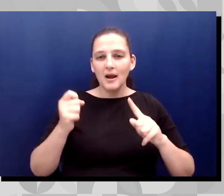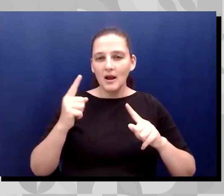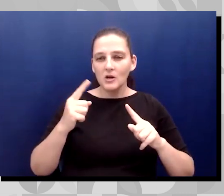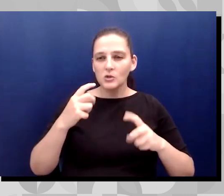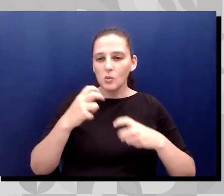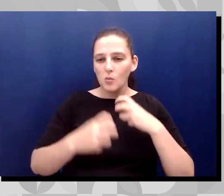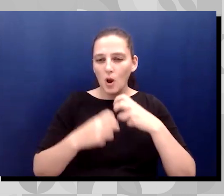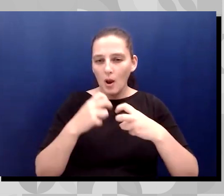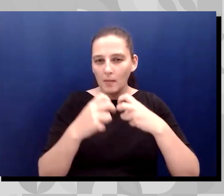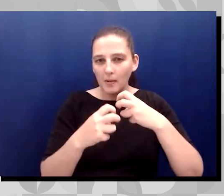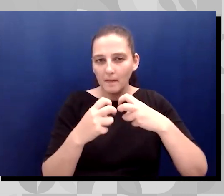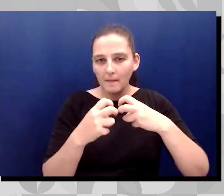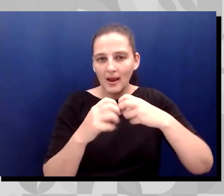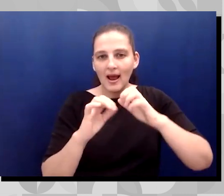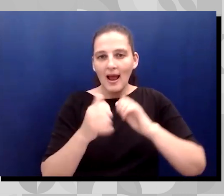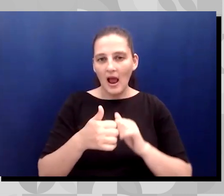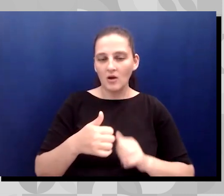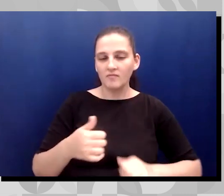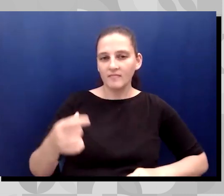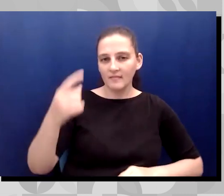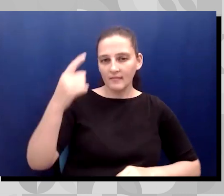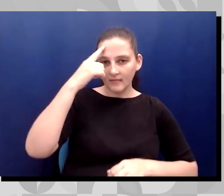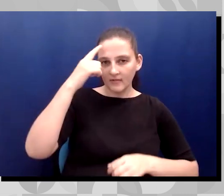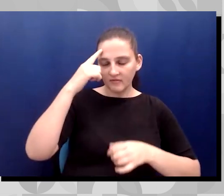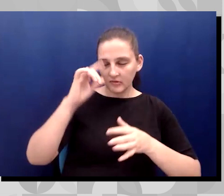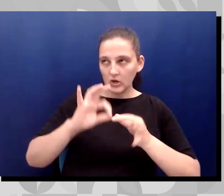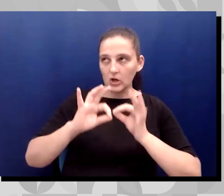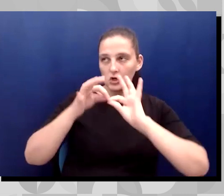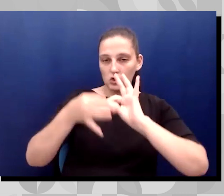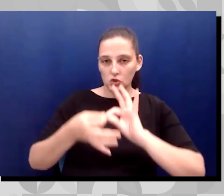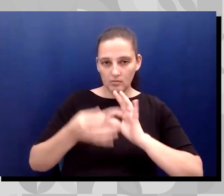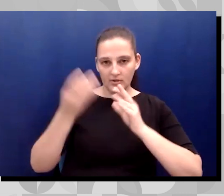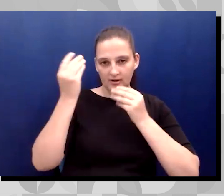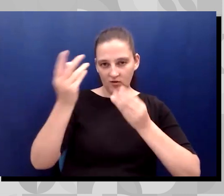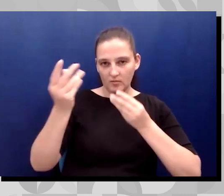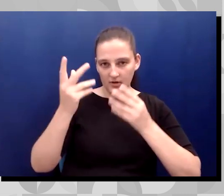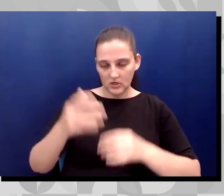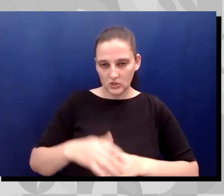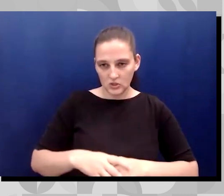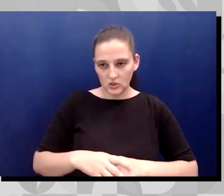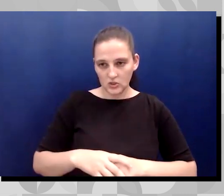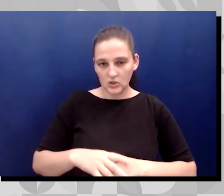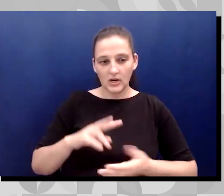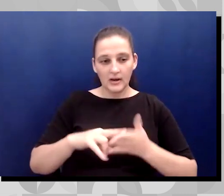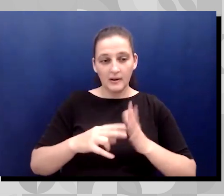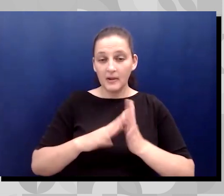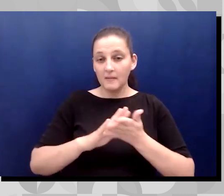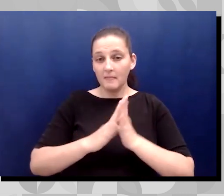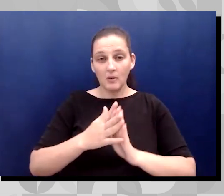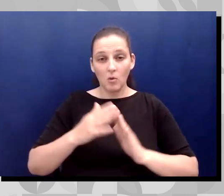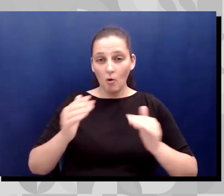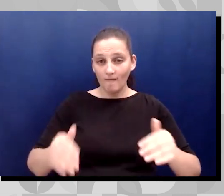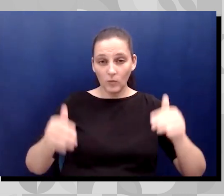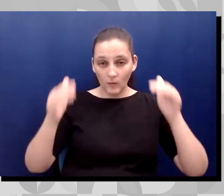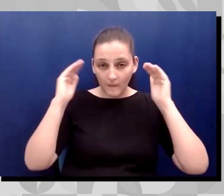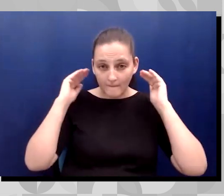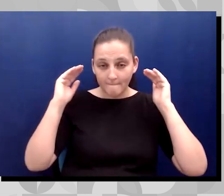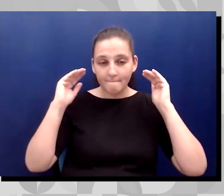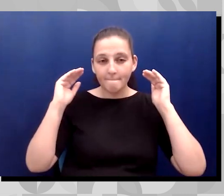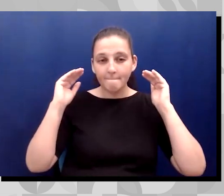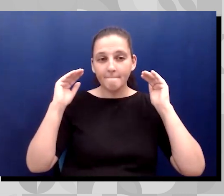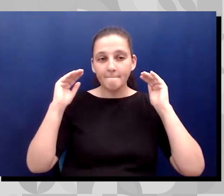our brain interprets information. So we get overwhelmed very easily. And I want to be abundantly clear.